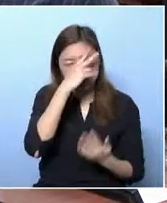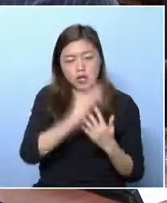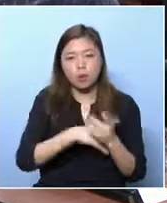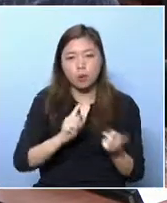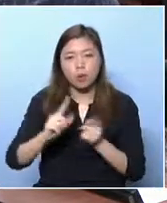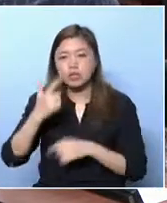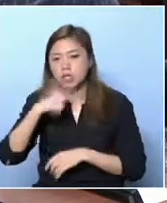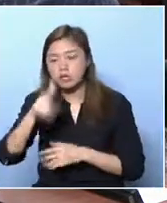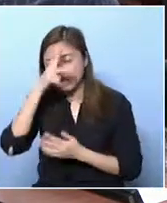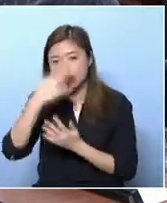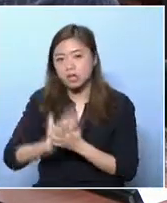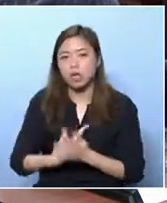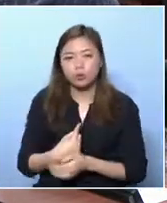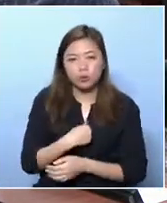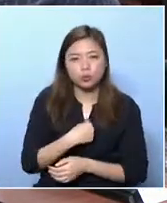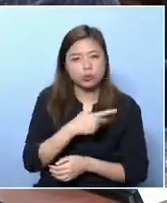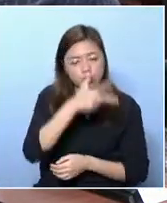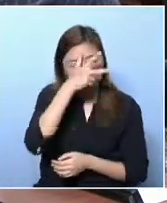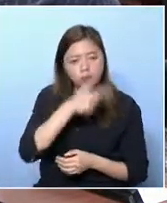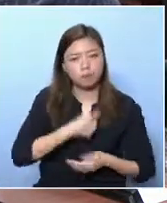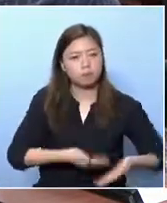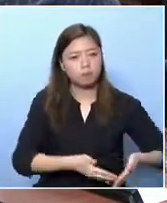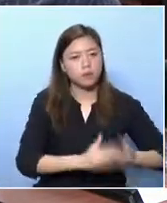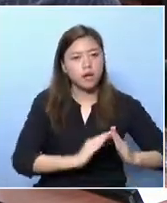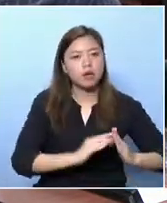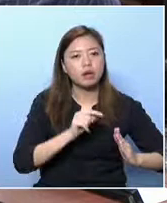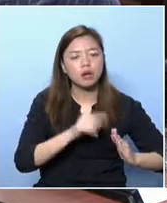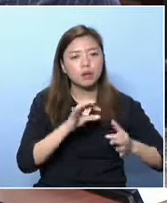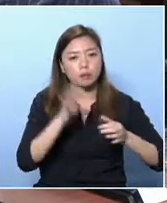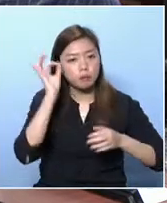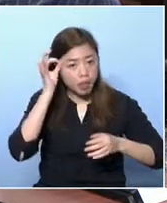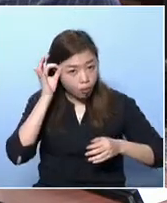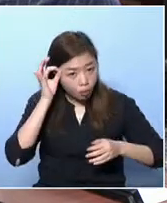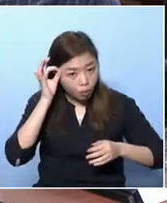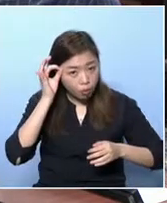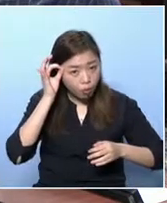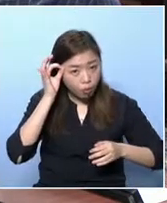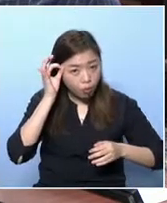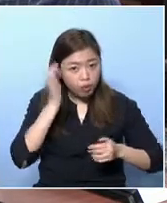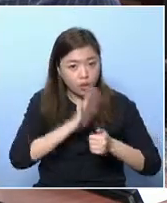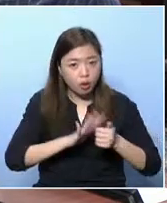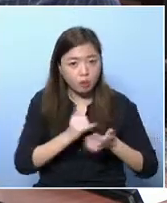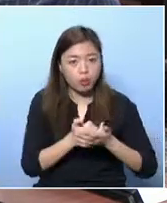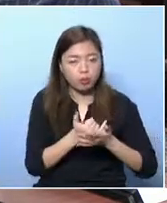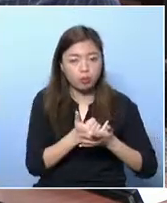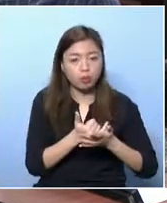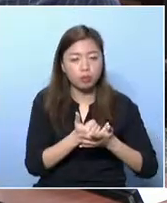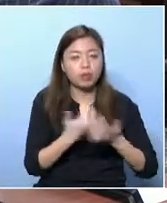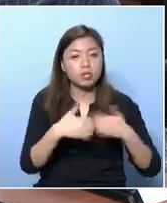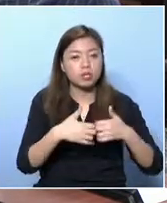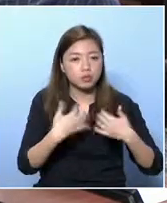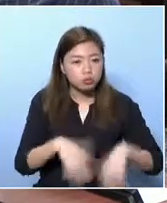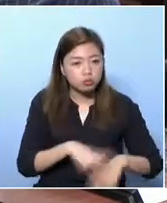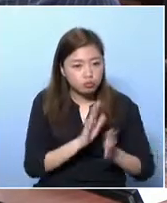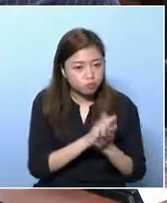beneath the poverty line once $1,000 or so is taken away from them. There should be a poverty